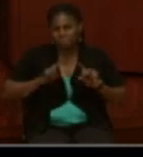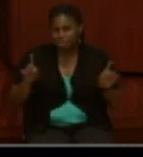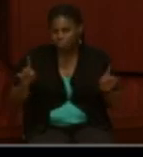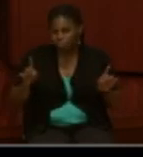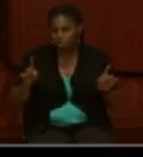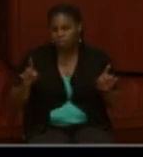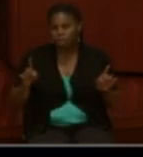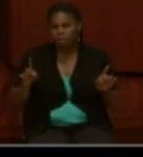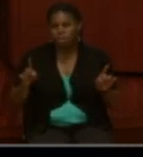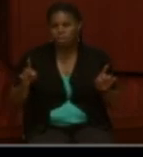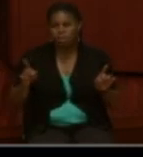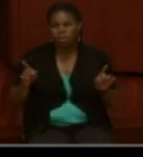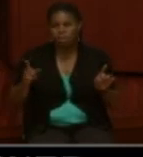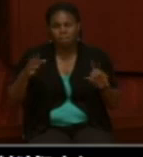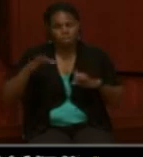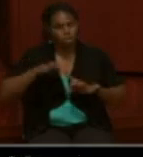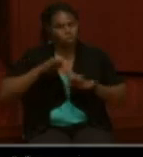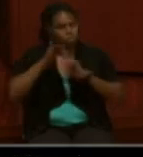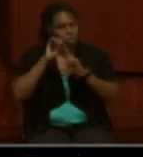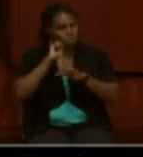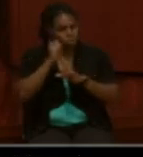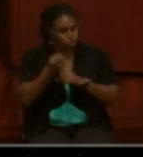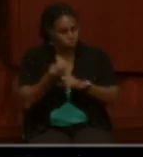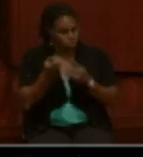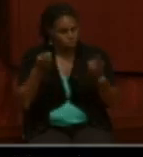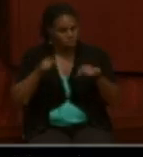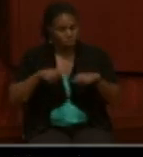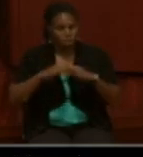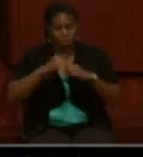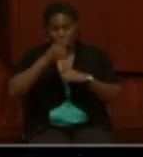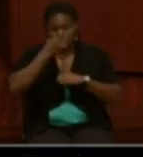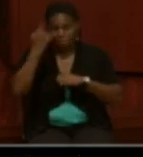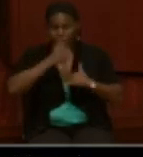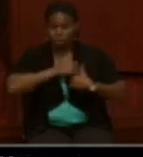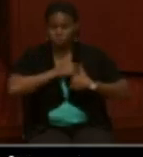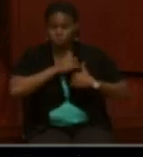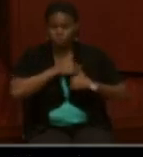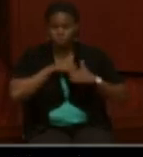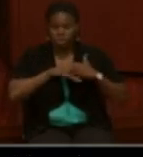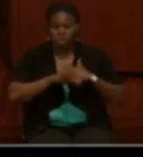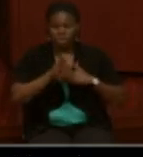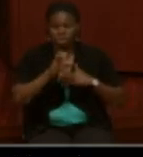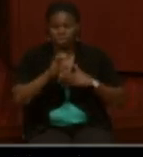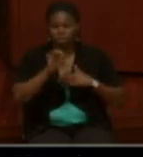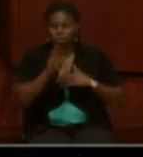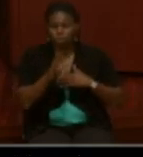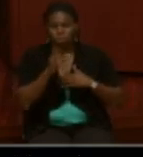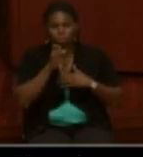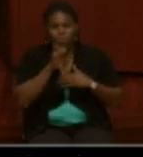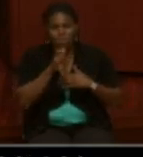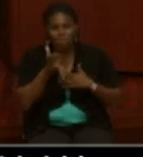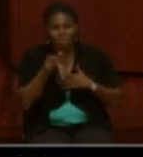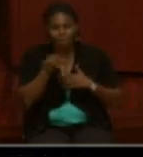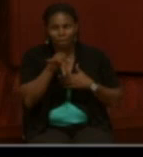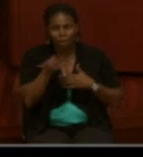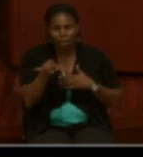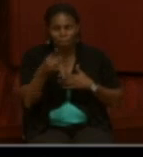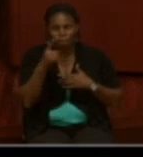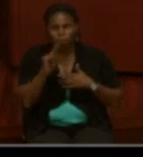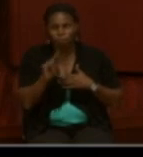There's a unique situation with black soldiers during the Civil War. It wasn't uncommon for